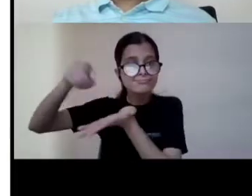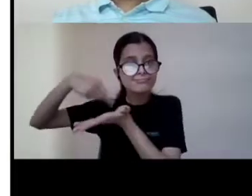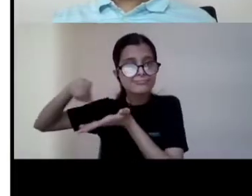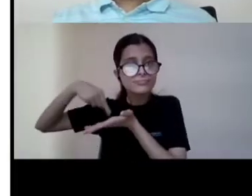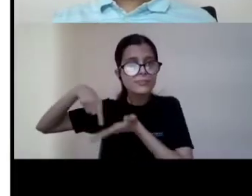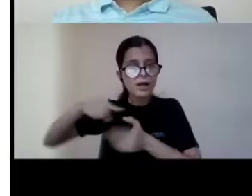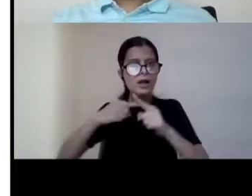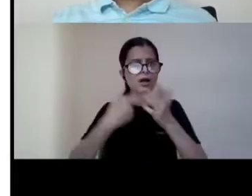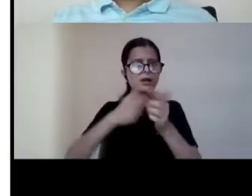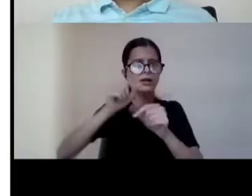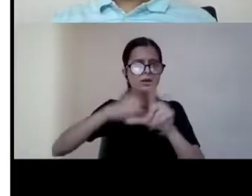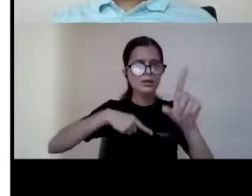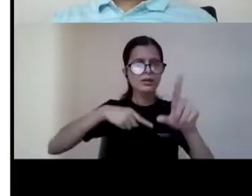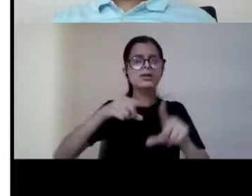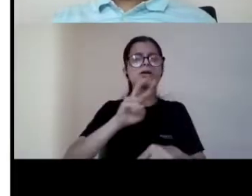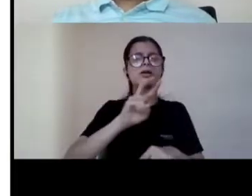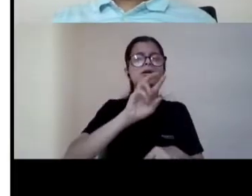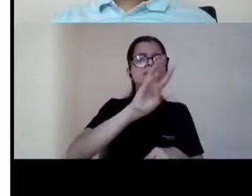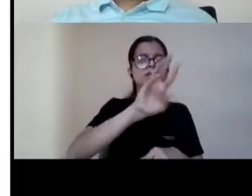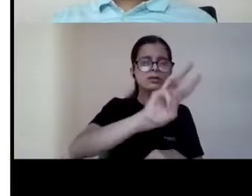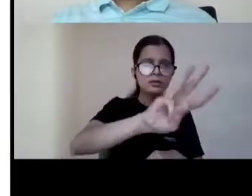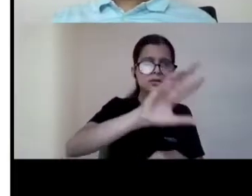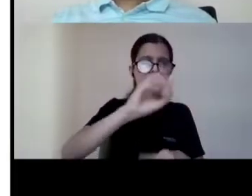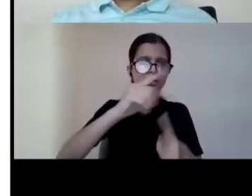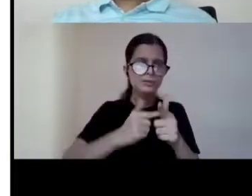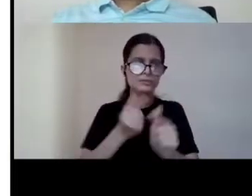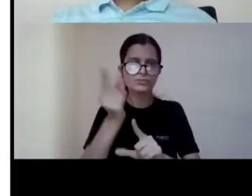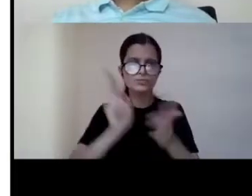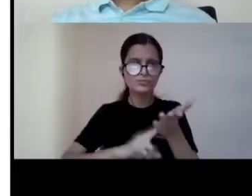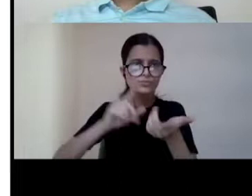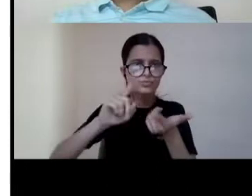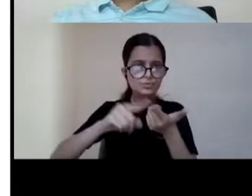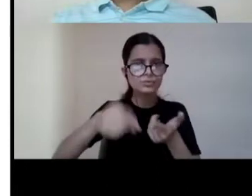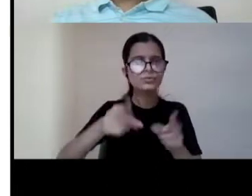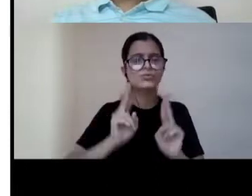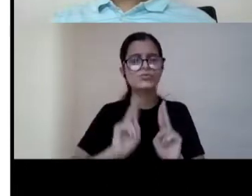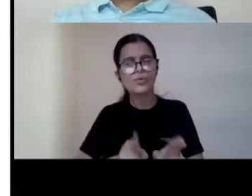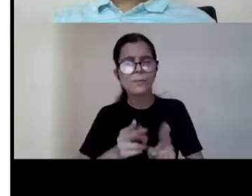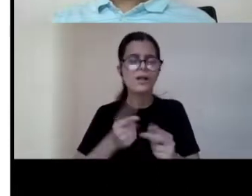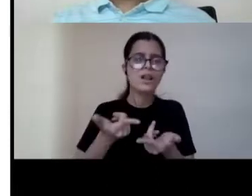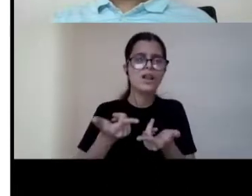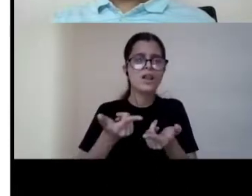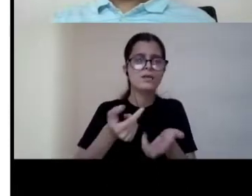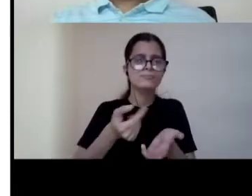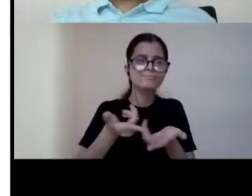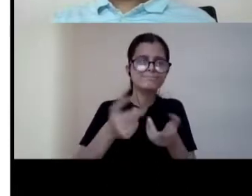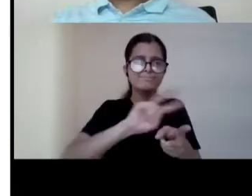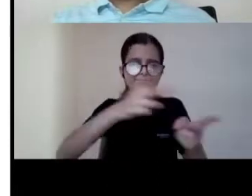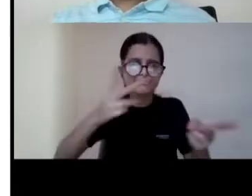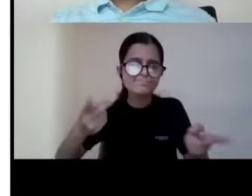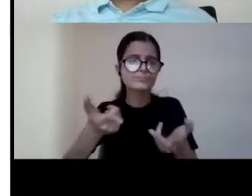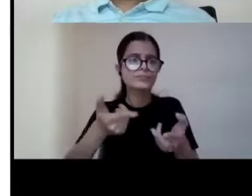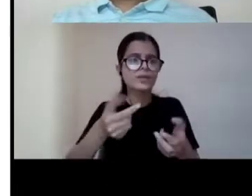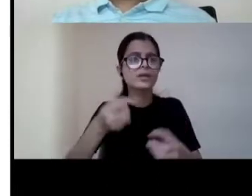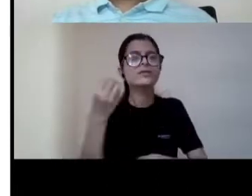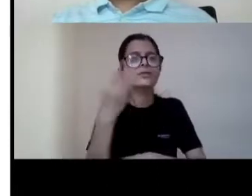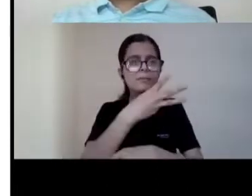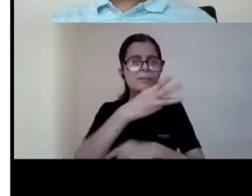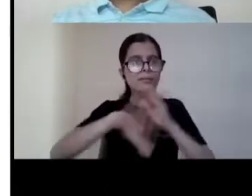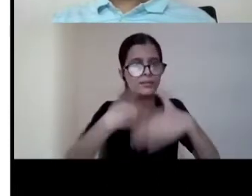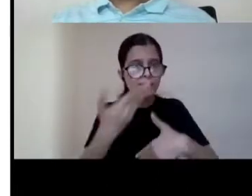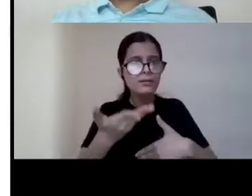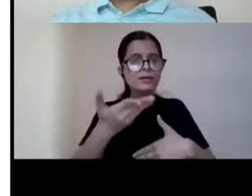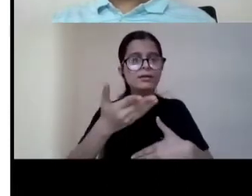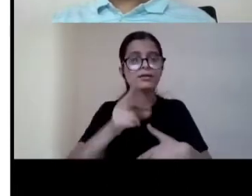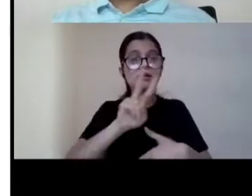on 30th of june and the normal practice is that three months after the 20th